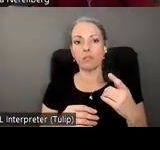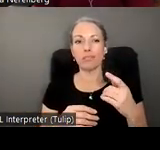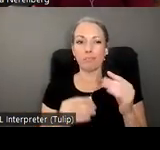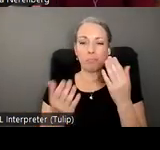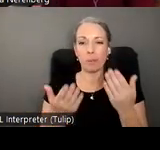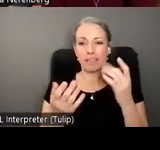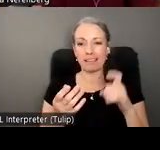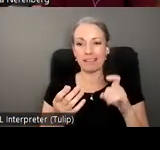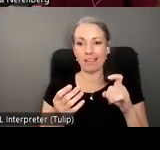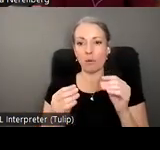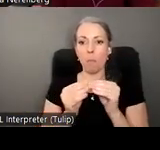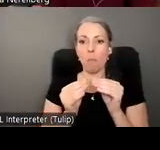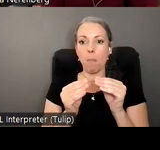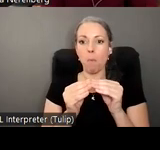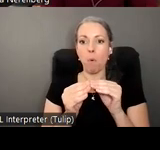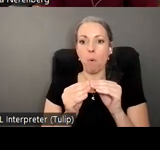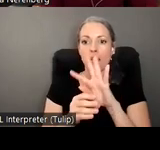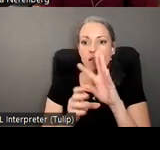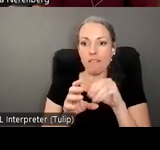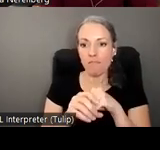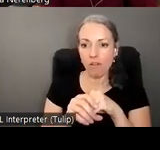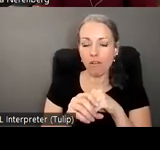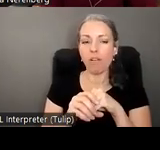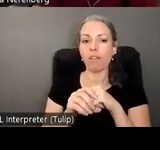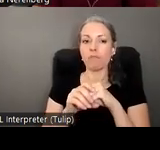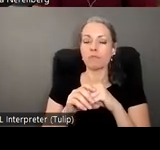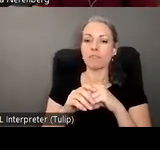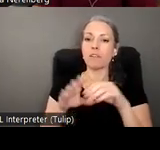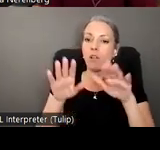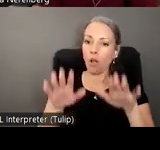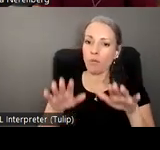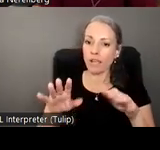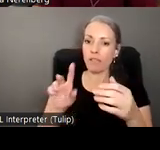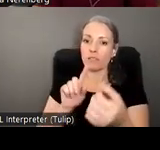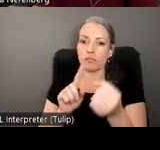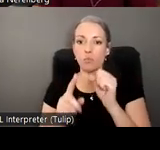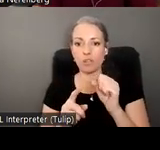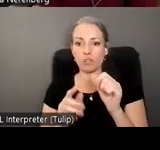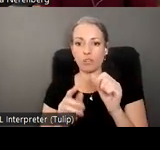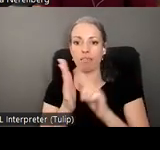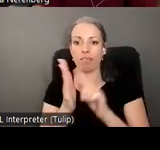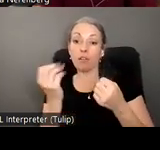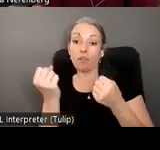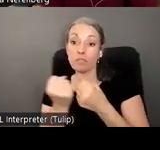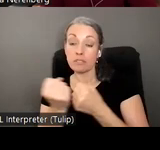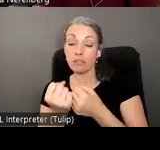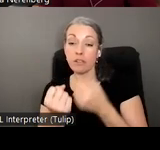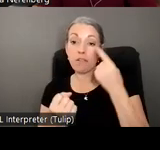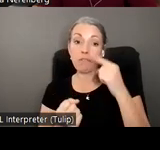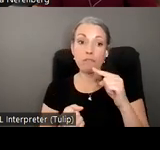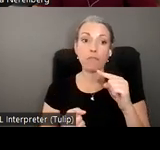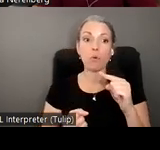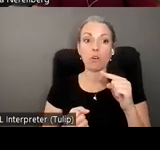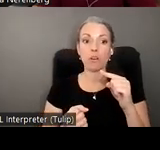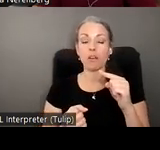intrusive interventions legal assistance particularly for non-affluent